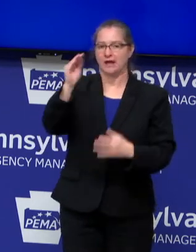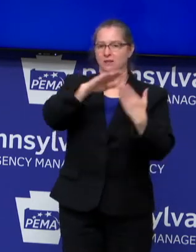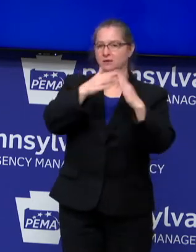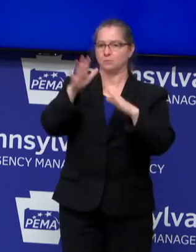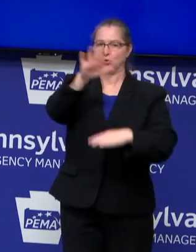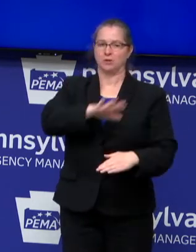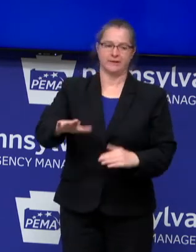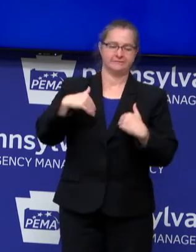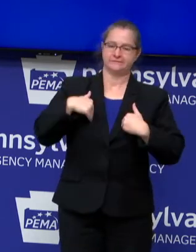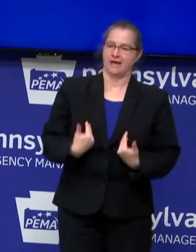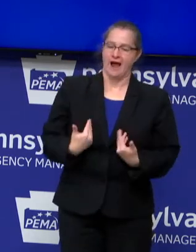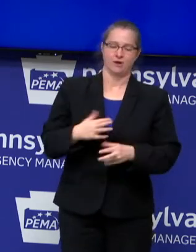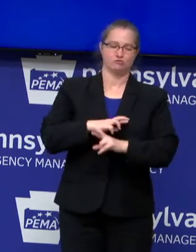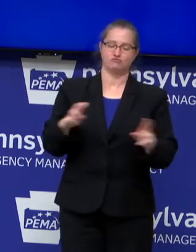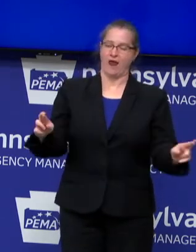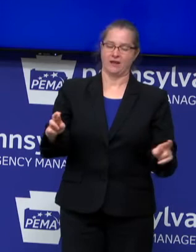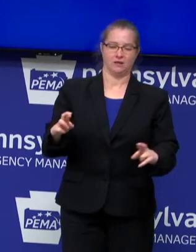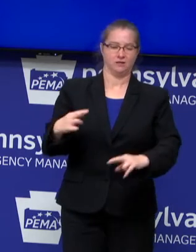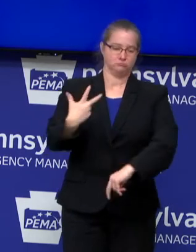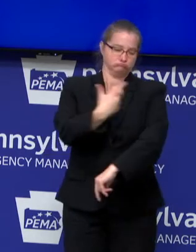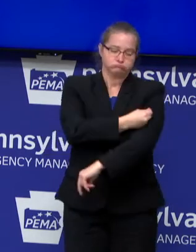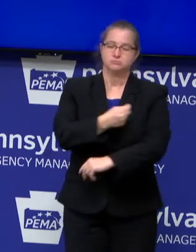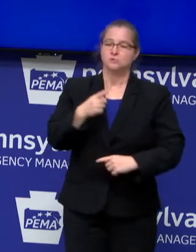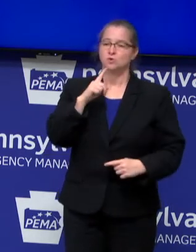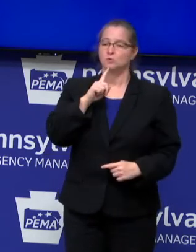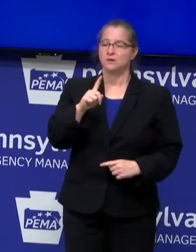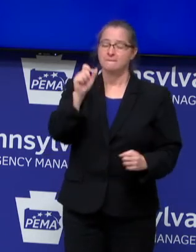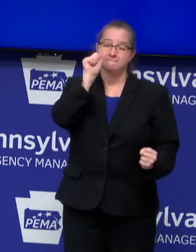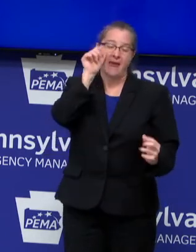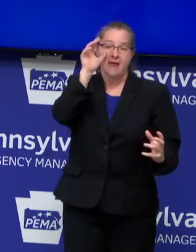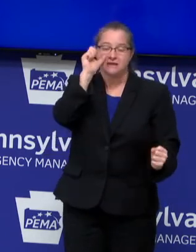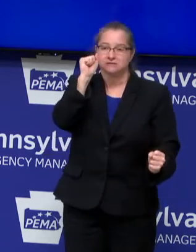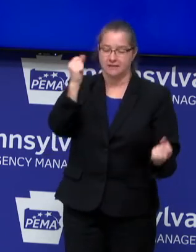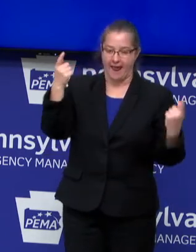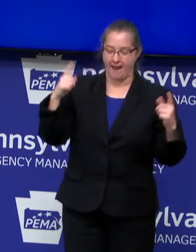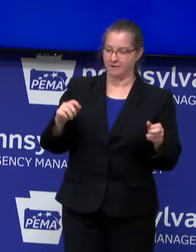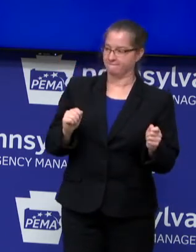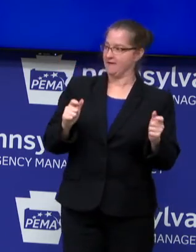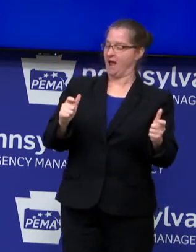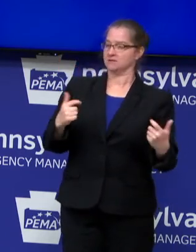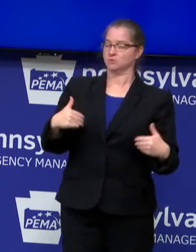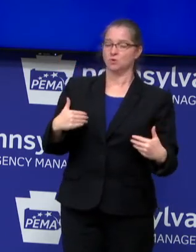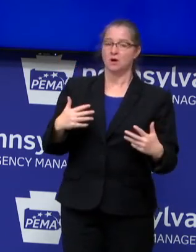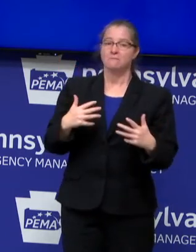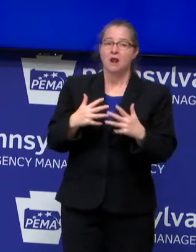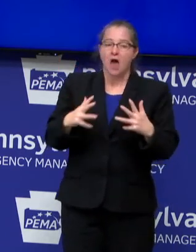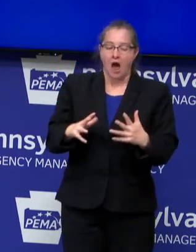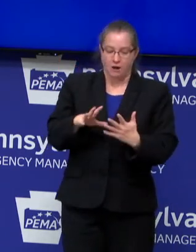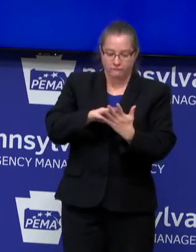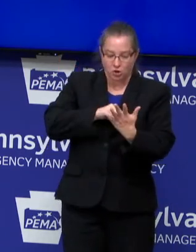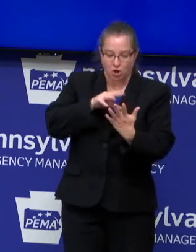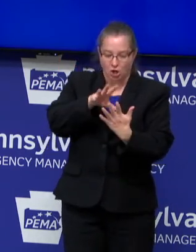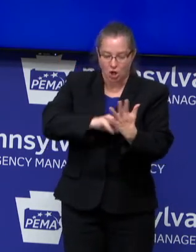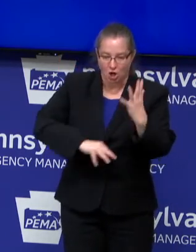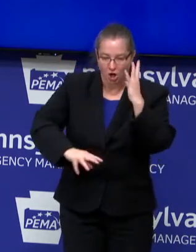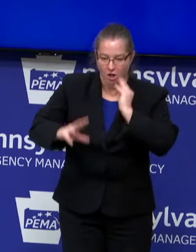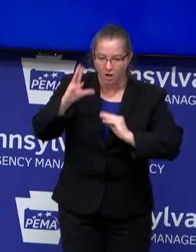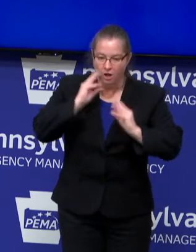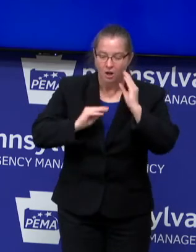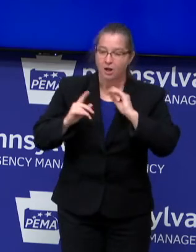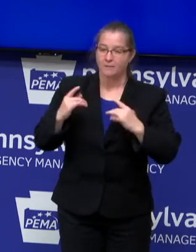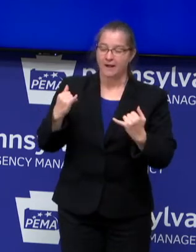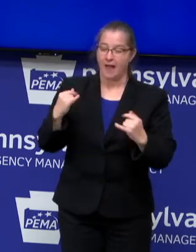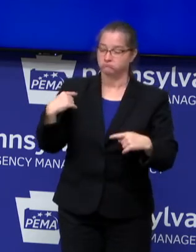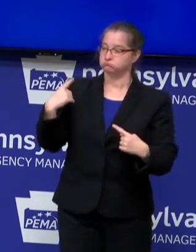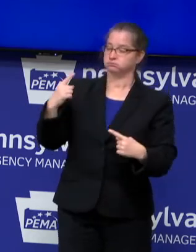amazing thing to get to this point. But, you know, there's a lot of experience. There's a lot of learning here. But it's 10 months